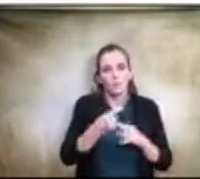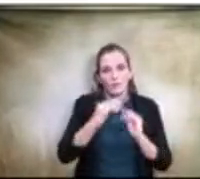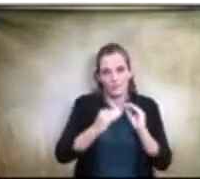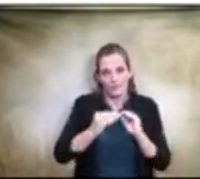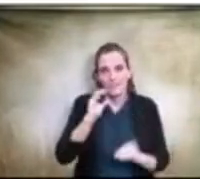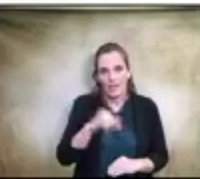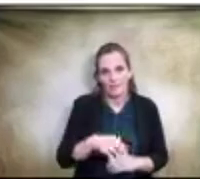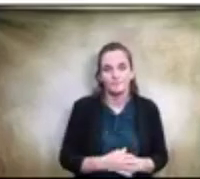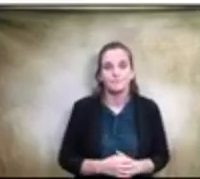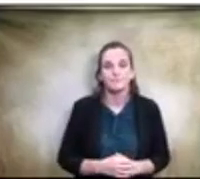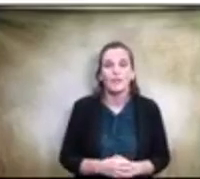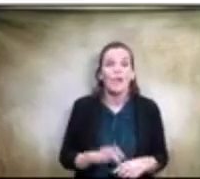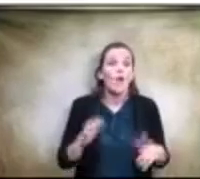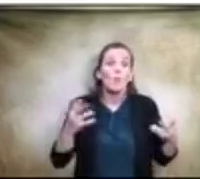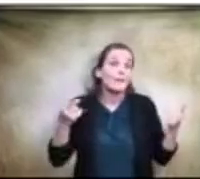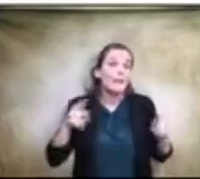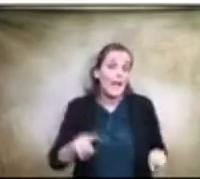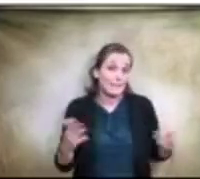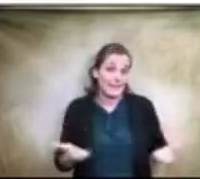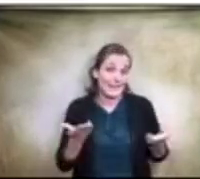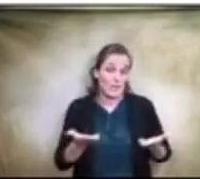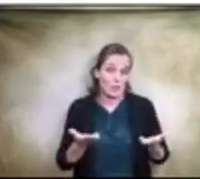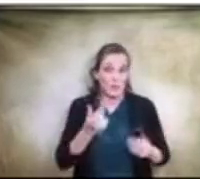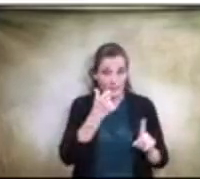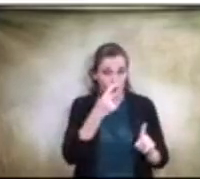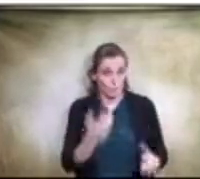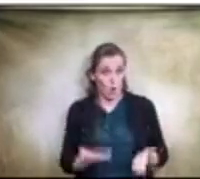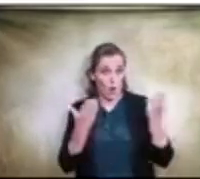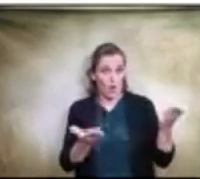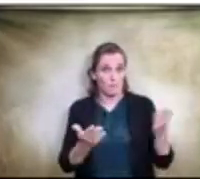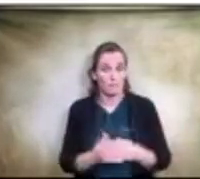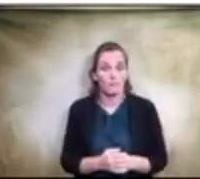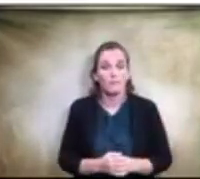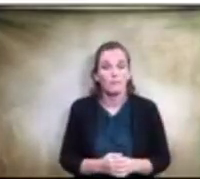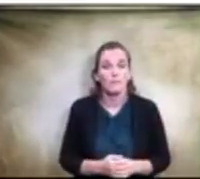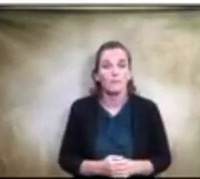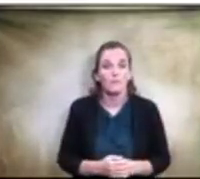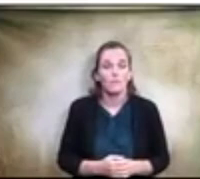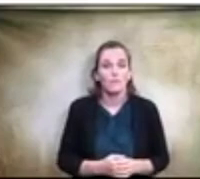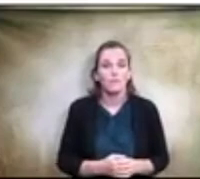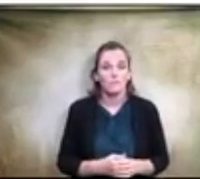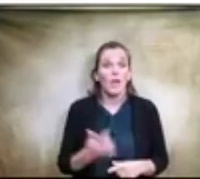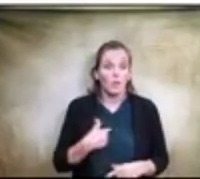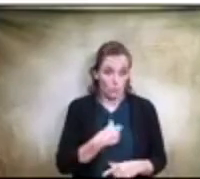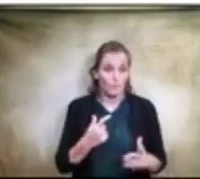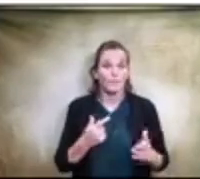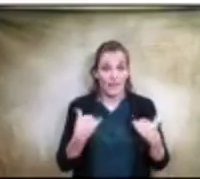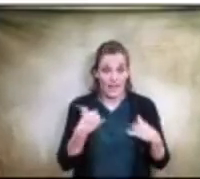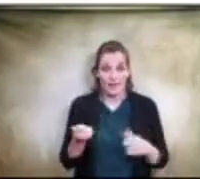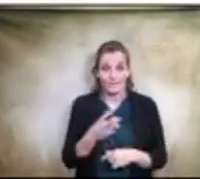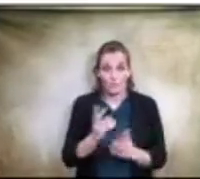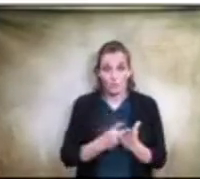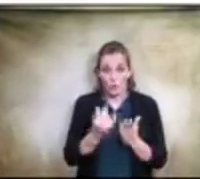is, um, since you brought it up, the, uh, for example, the projects that we are proposing are actually